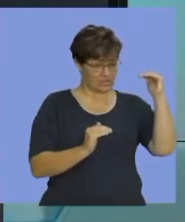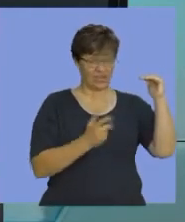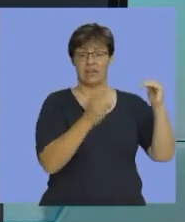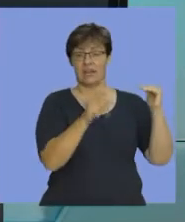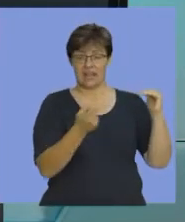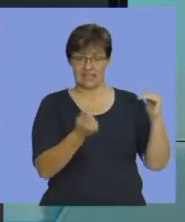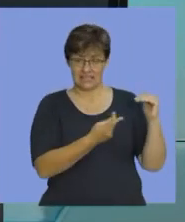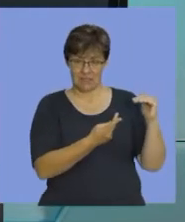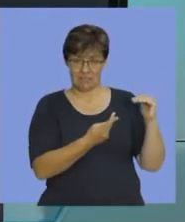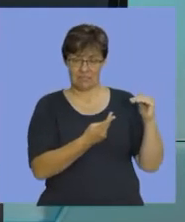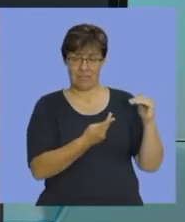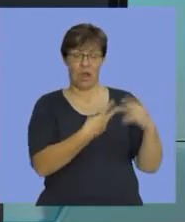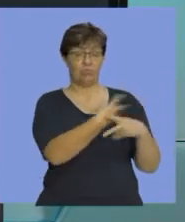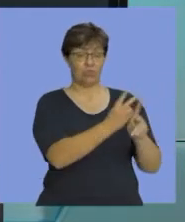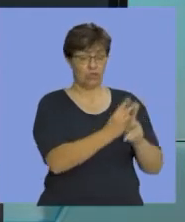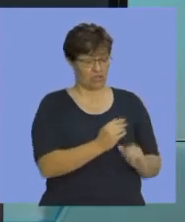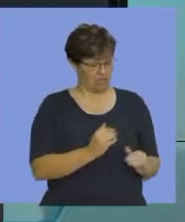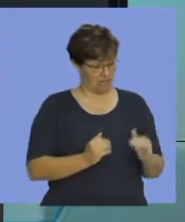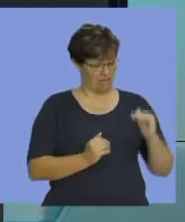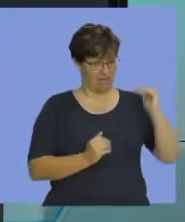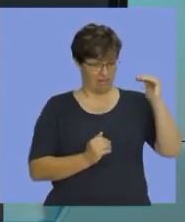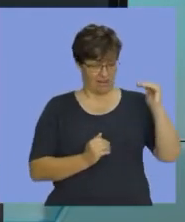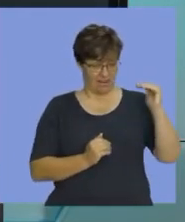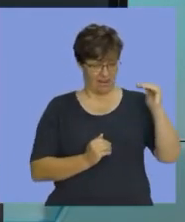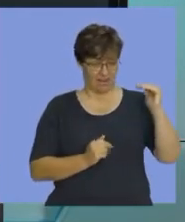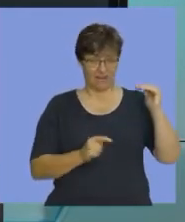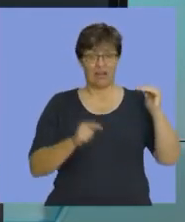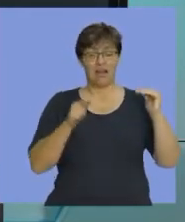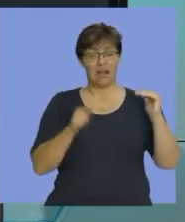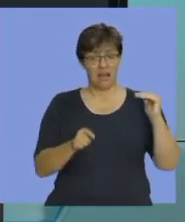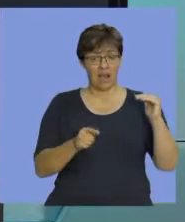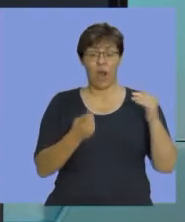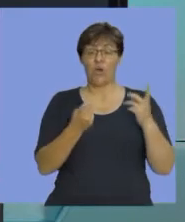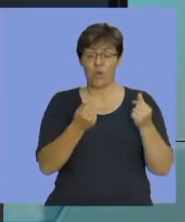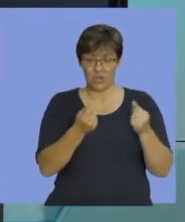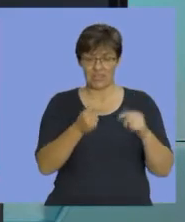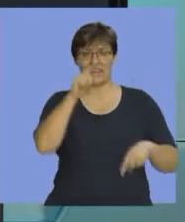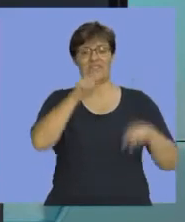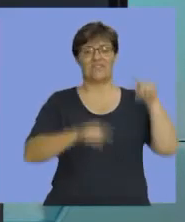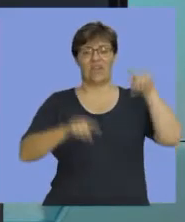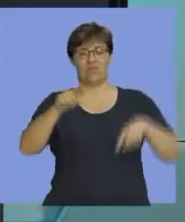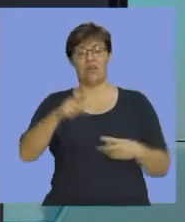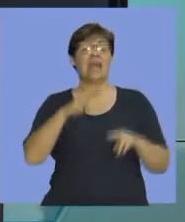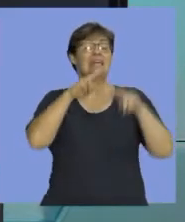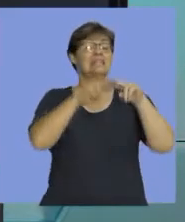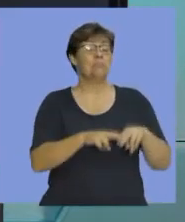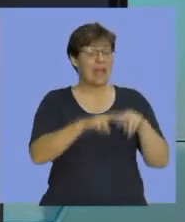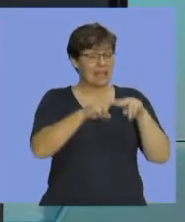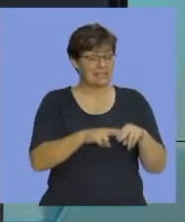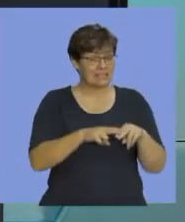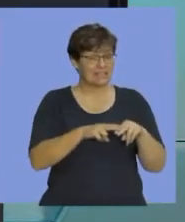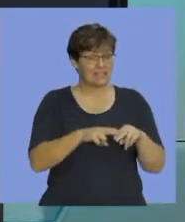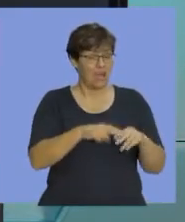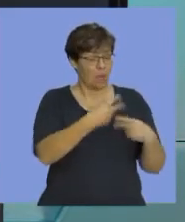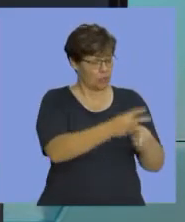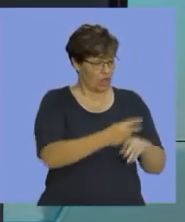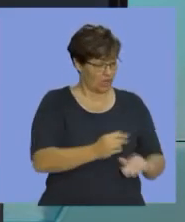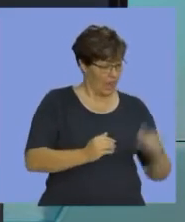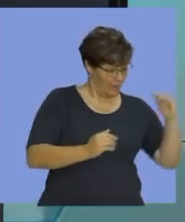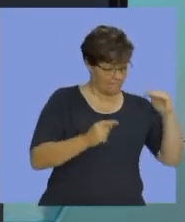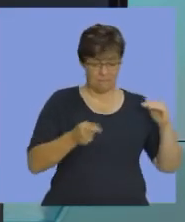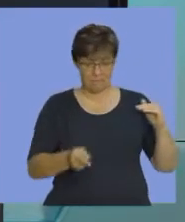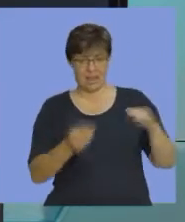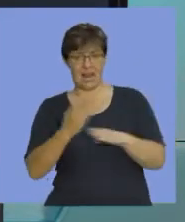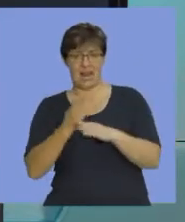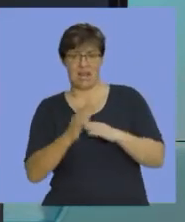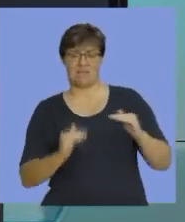increase our production levels, the cost will vary proportionally to production. In other